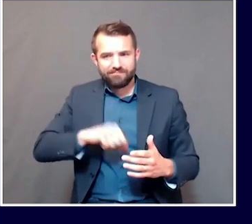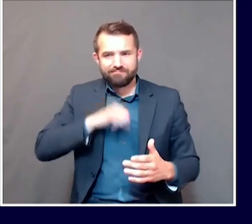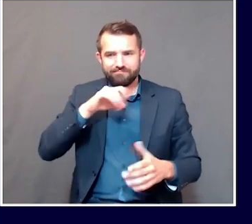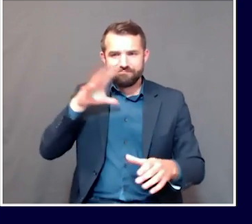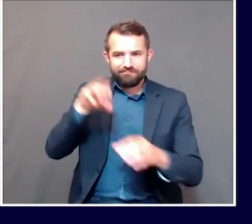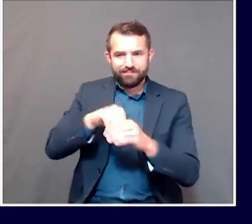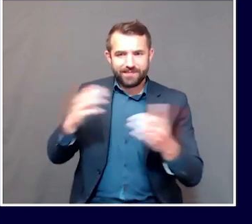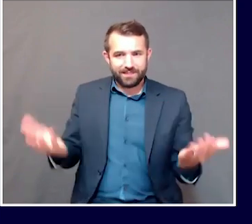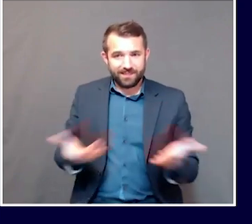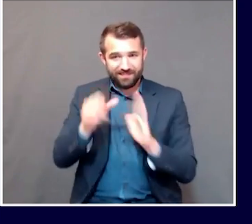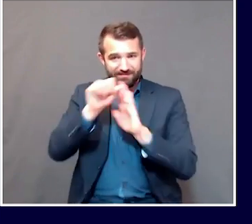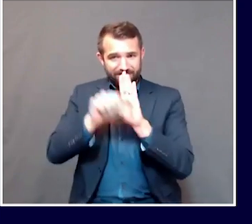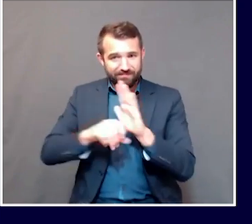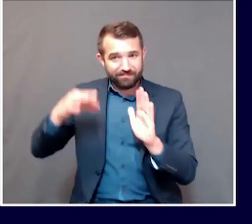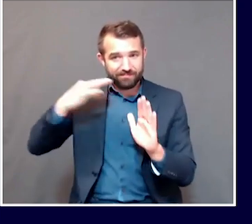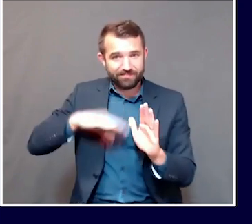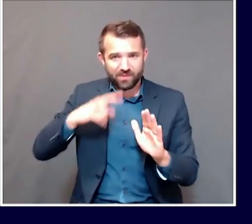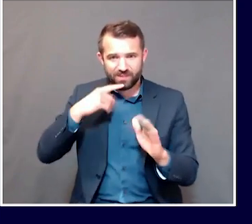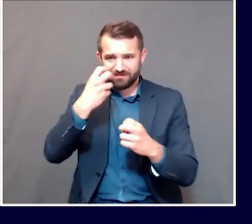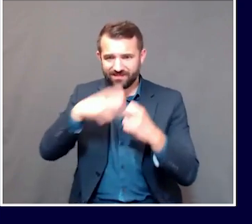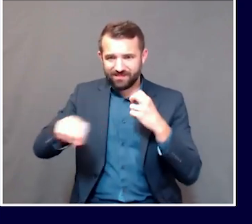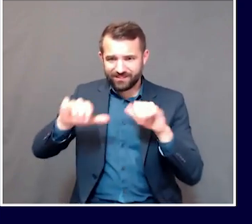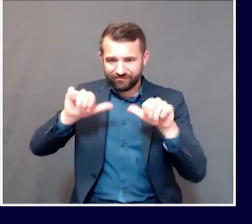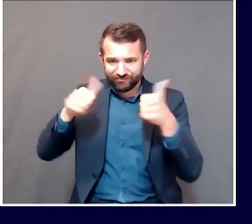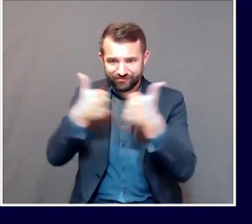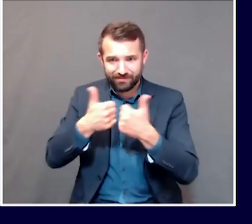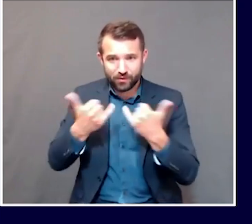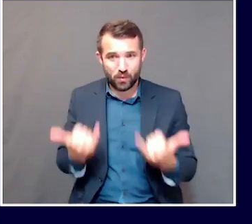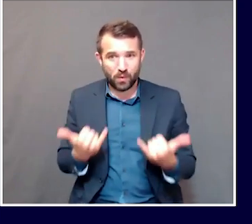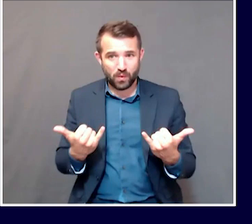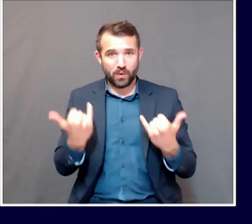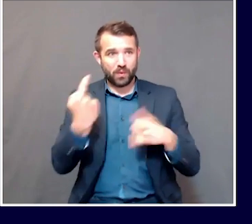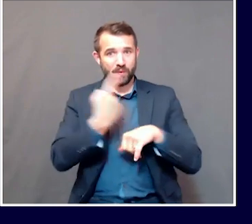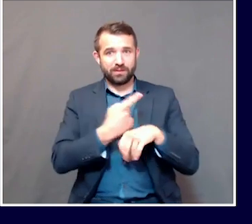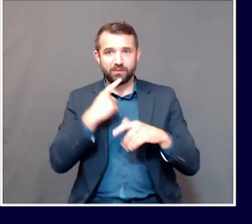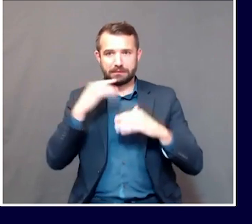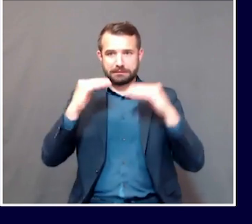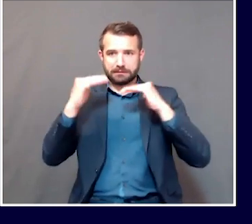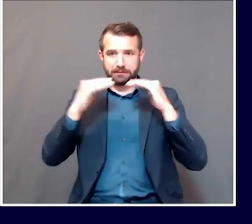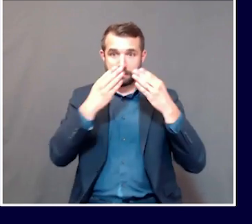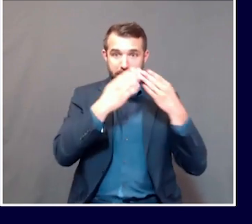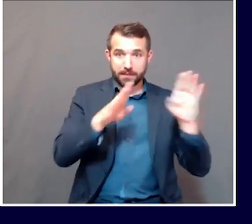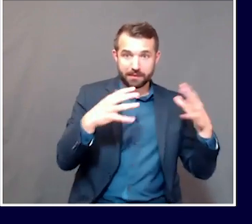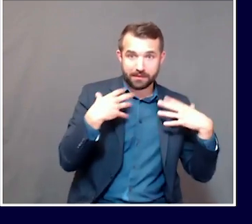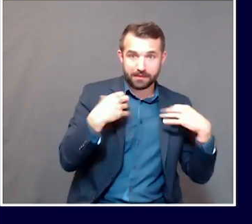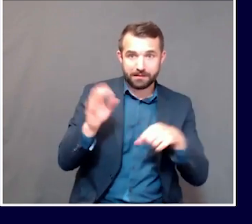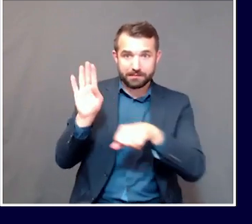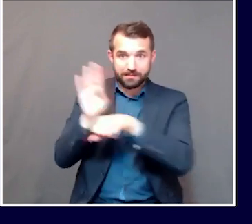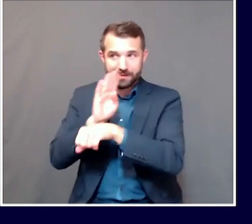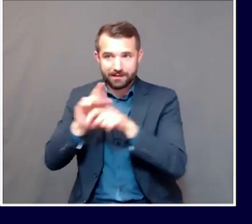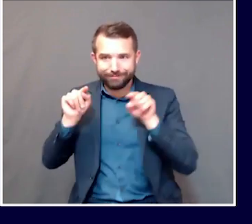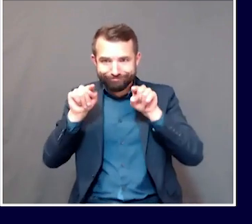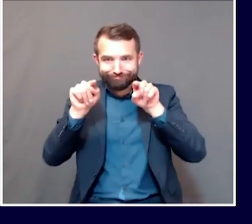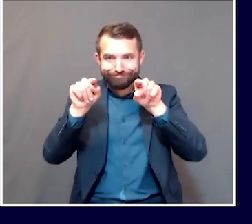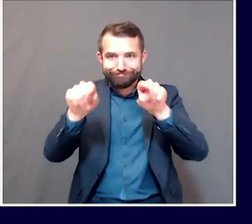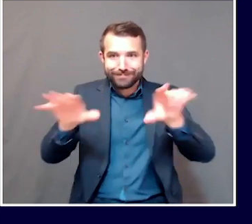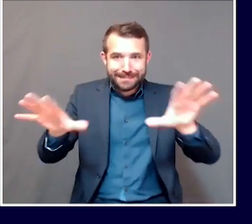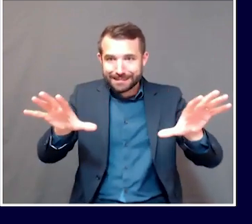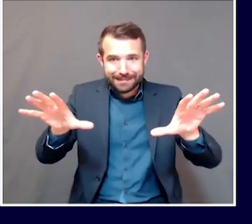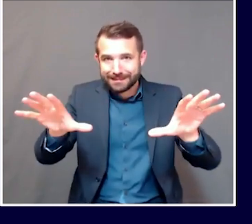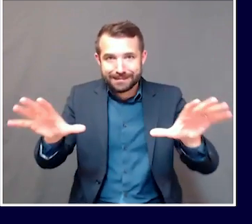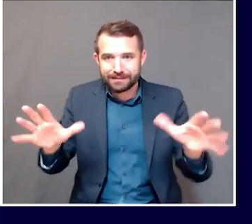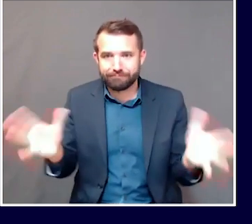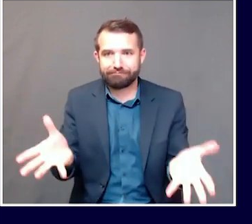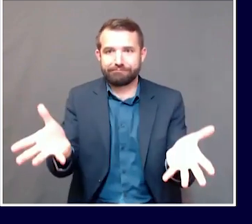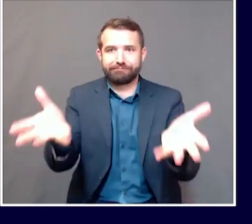continue to find that balance between public health and economic health and appreciate being part of this team. Great. Well,